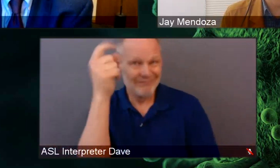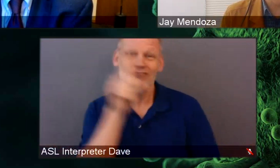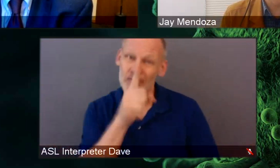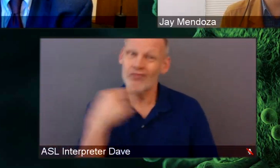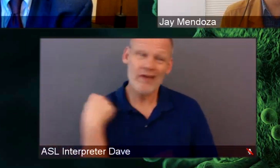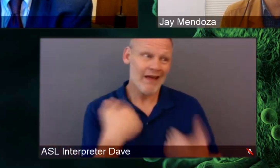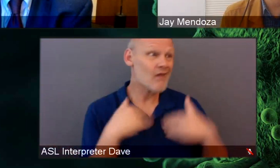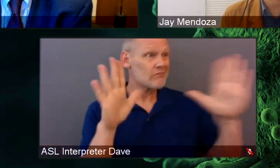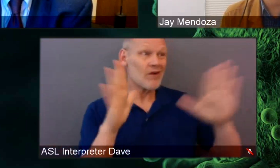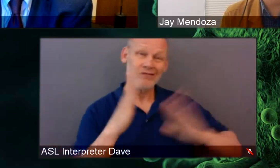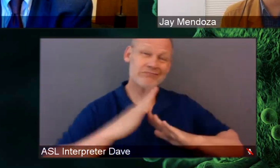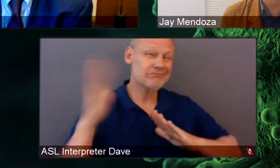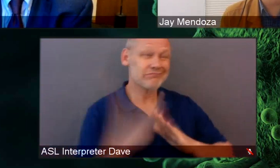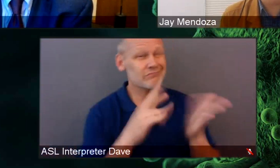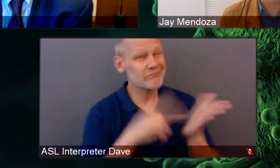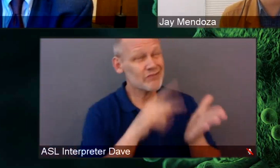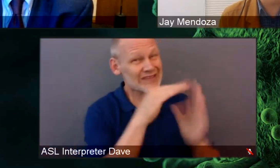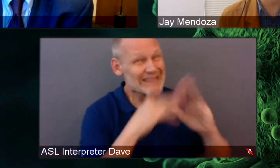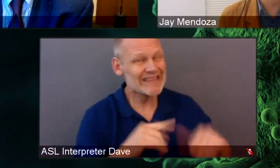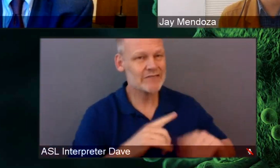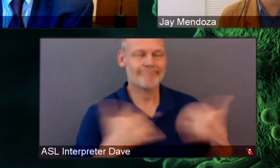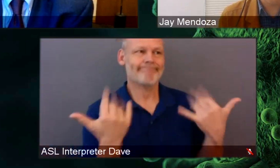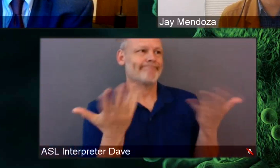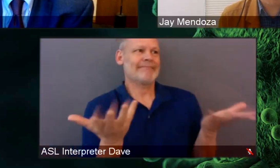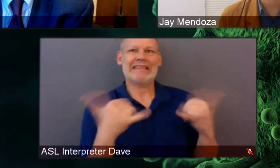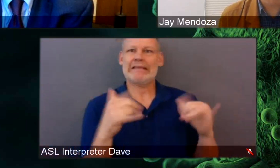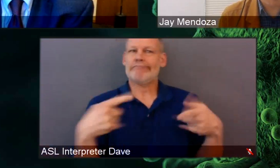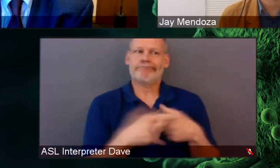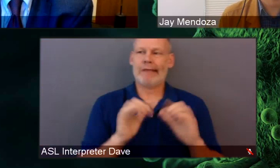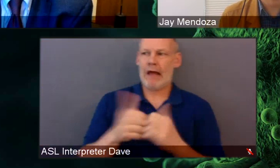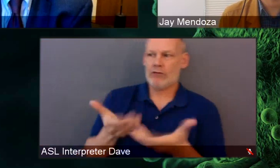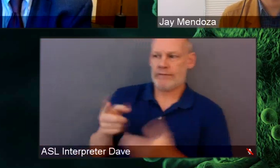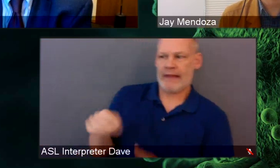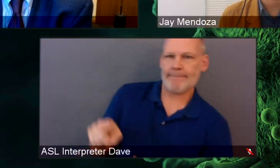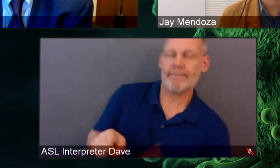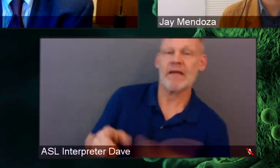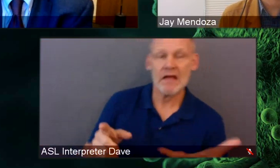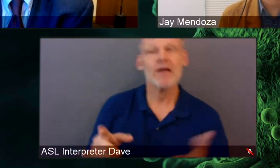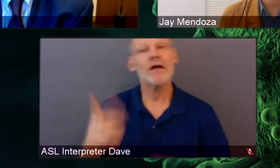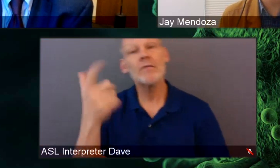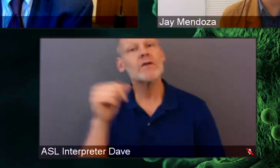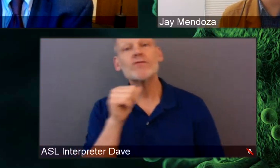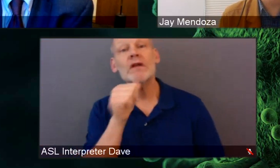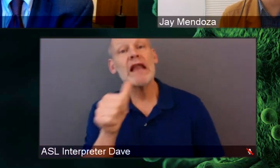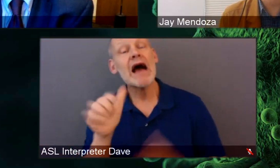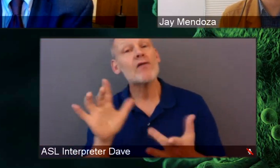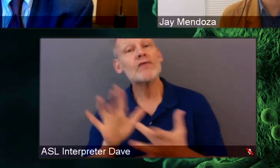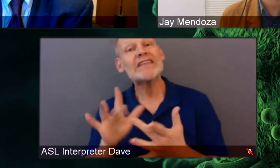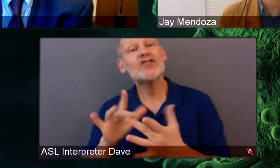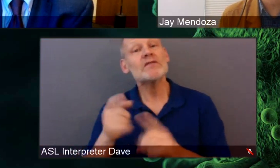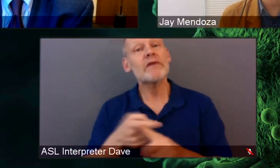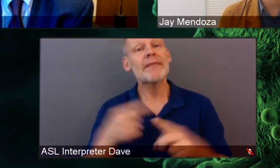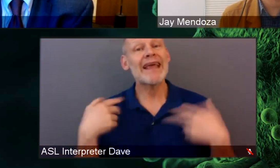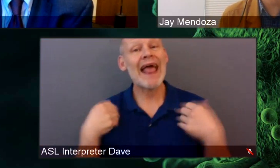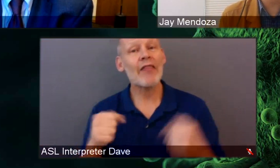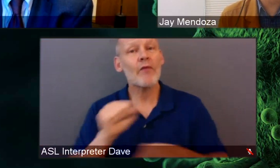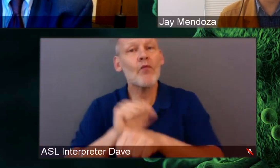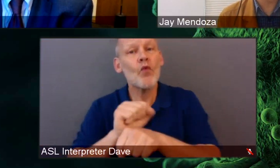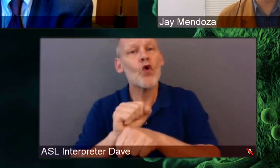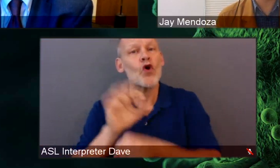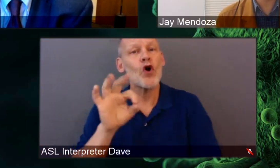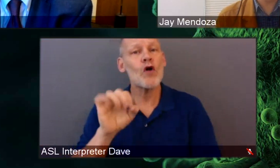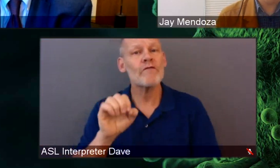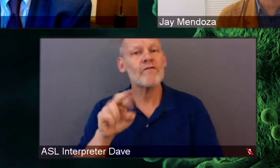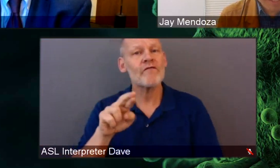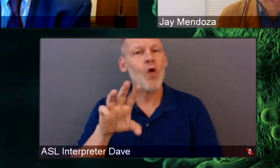there's just not enough representation within our biomedical and health workforce, which helps